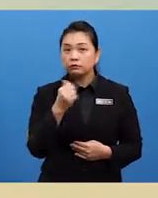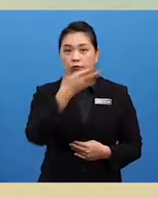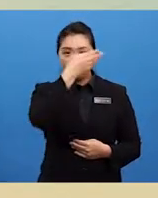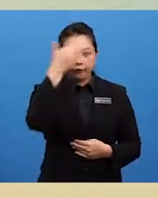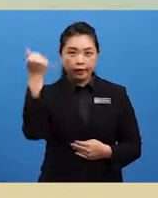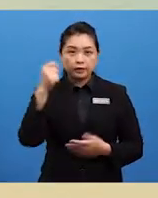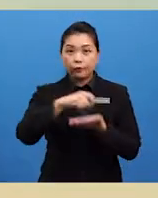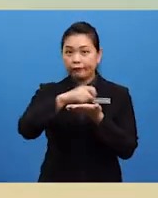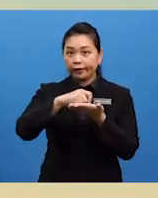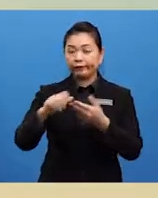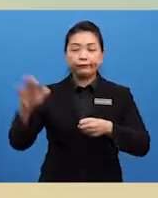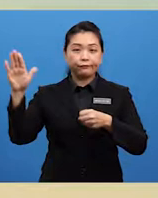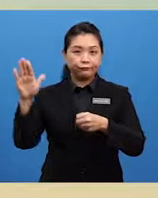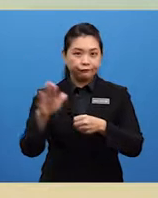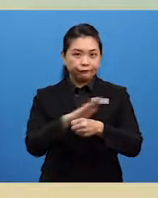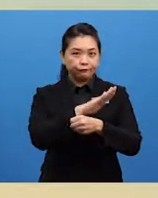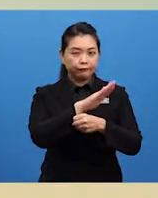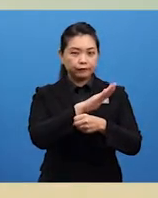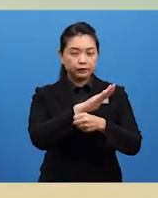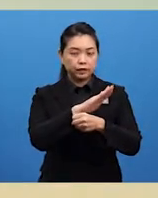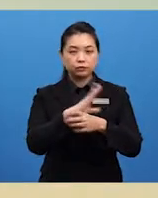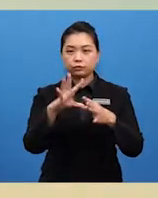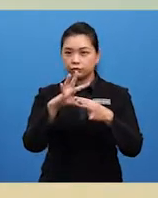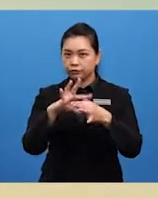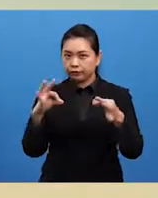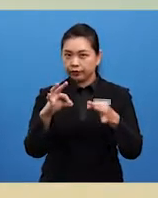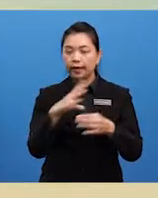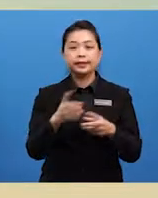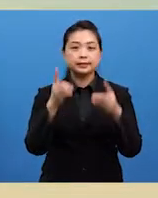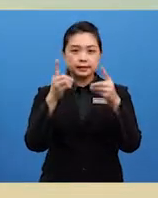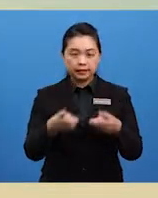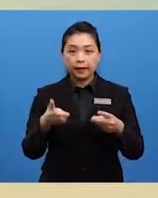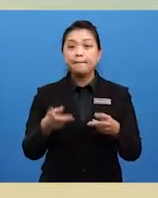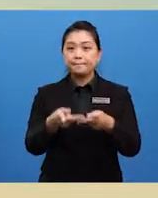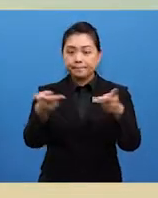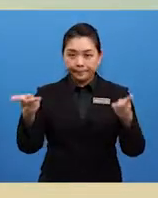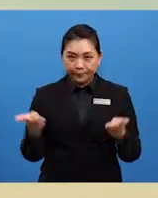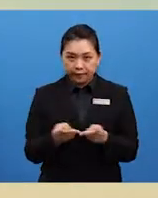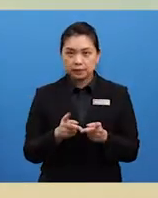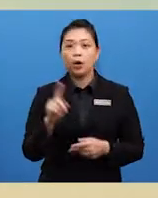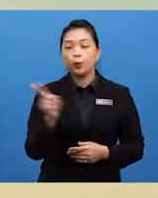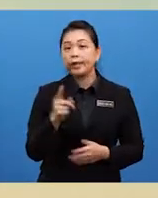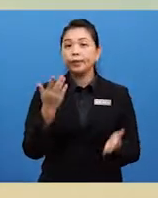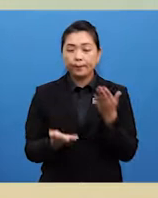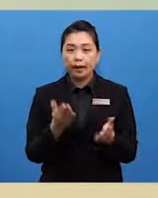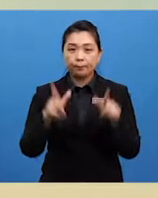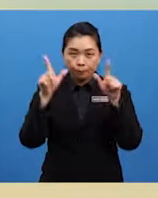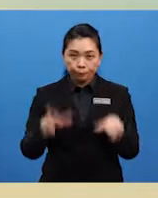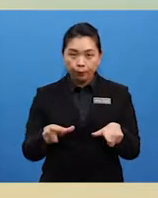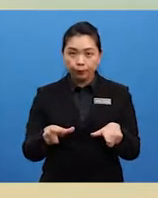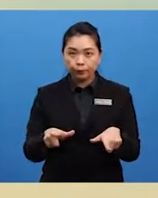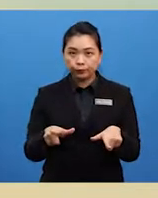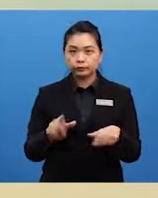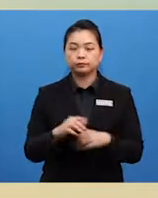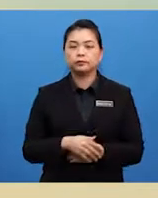Not to forget to write out a full plan of the story and deciding places where